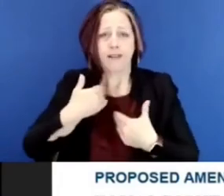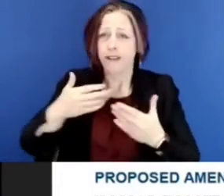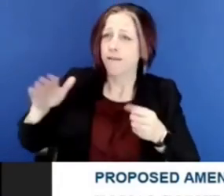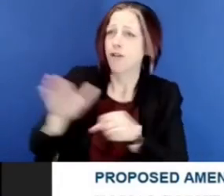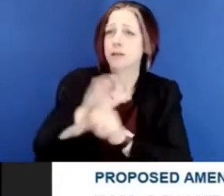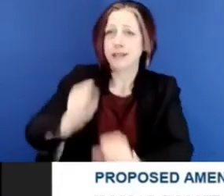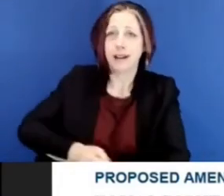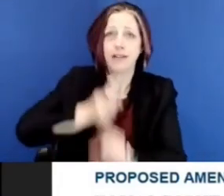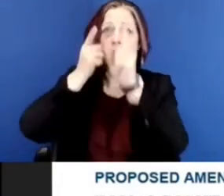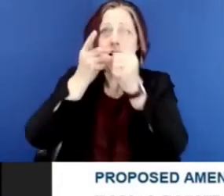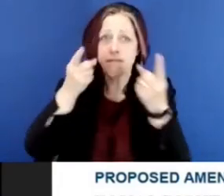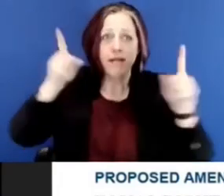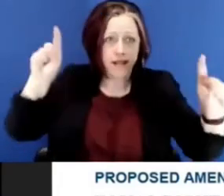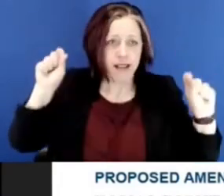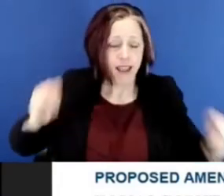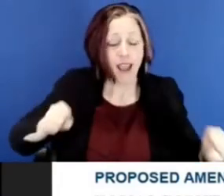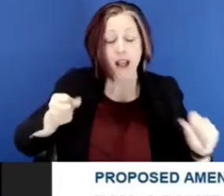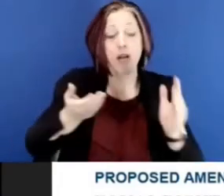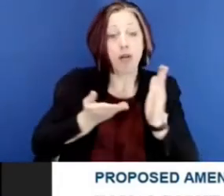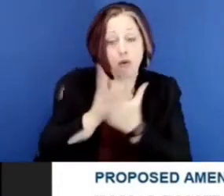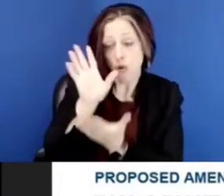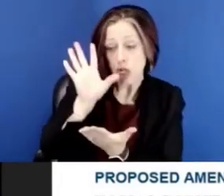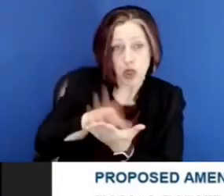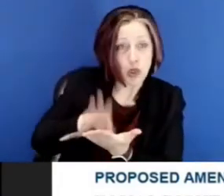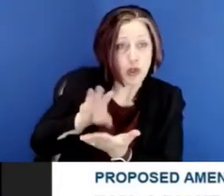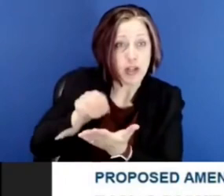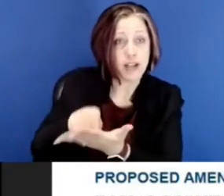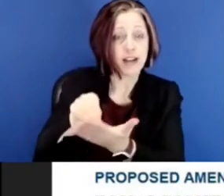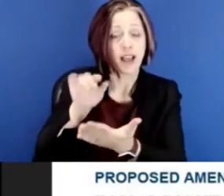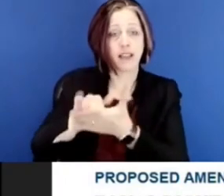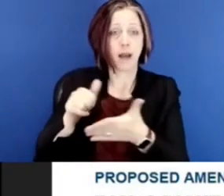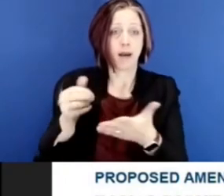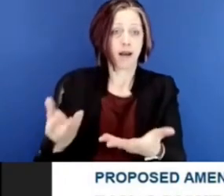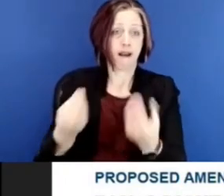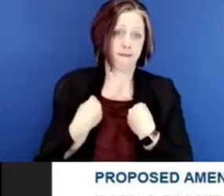potential through the education that is provided.